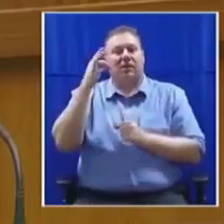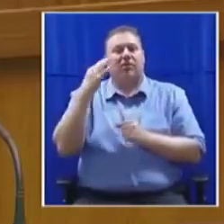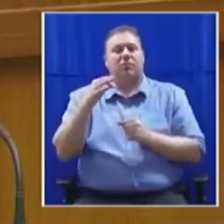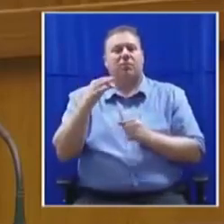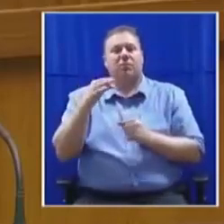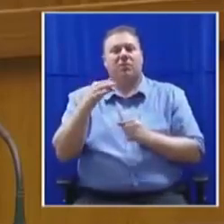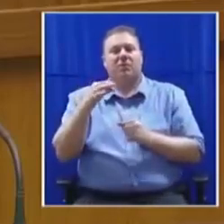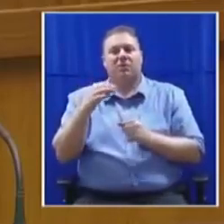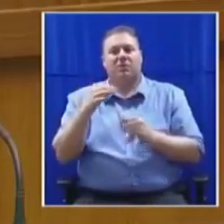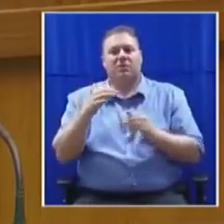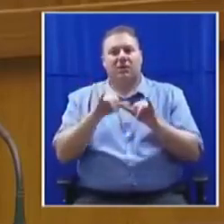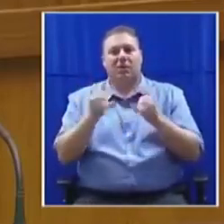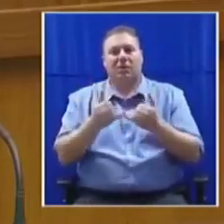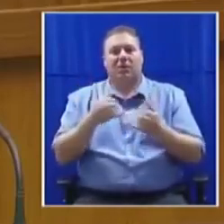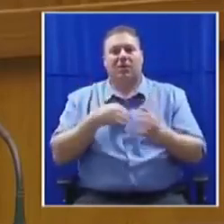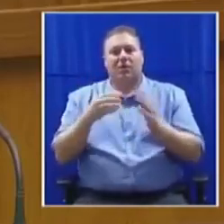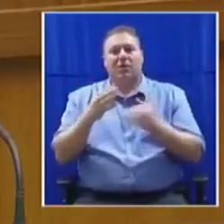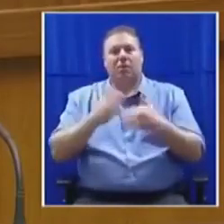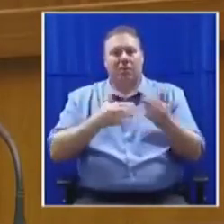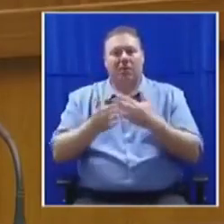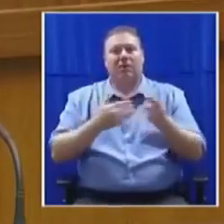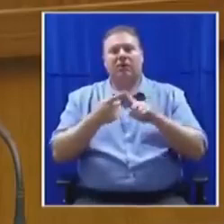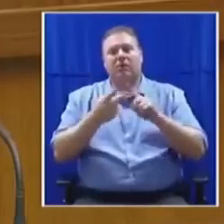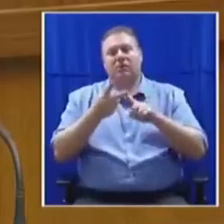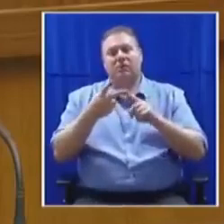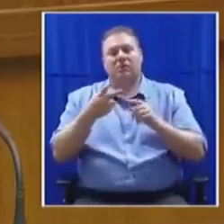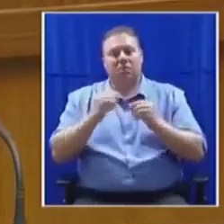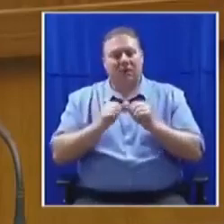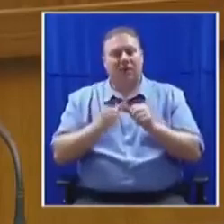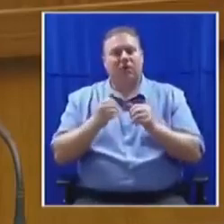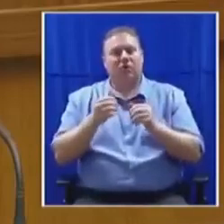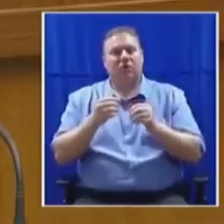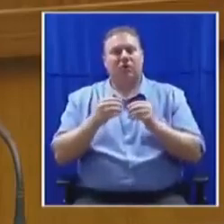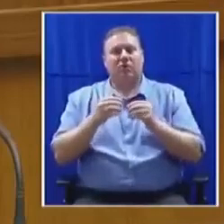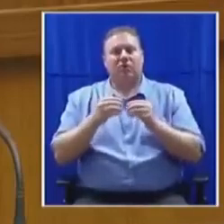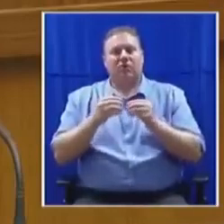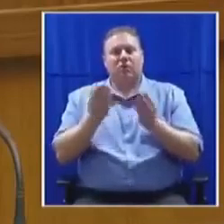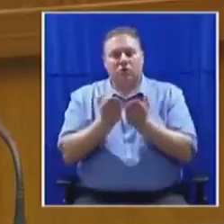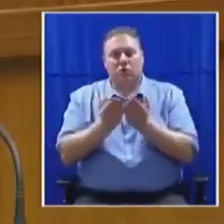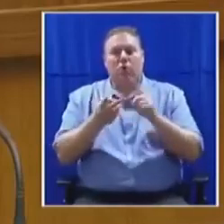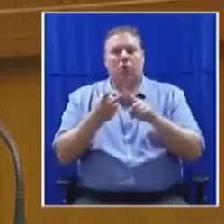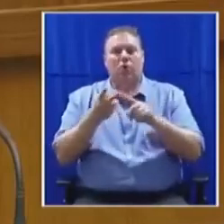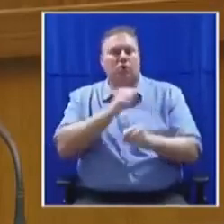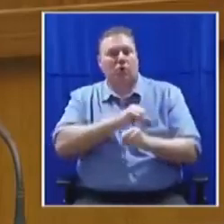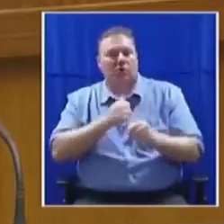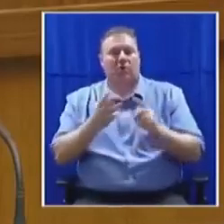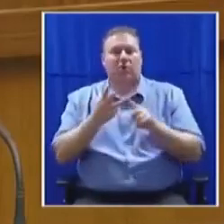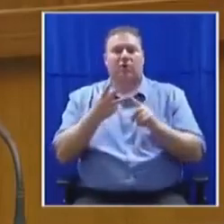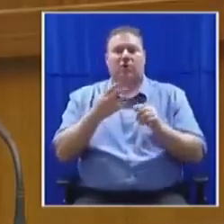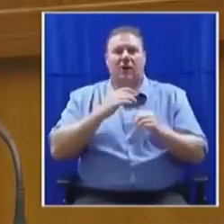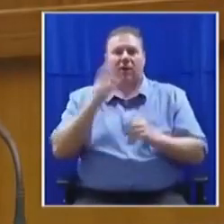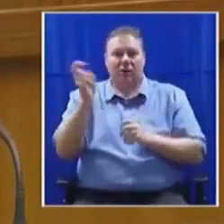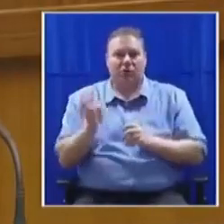appoint companies to build and maintain schools, clinics, hospitals, electricity, power plants, water treatment plants,